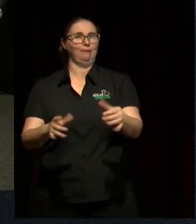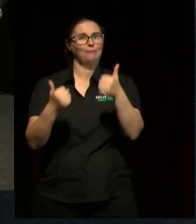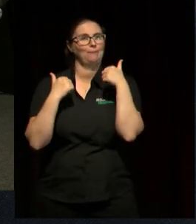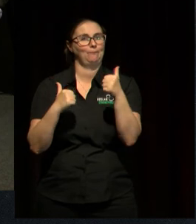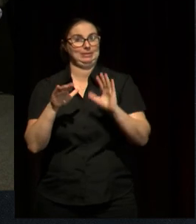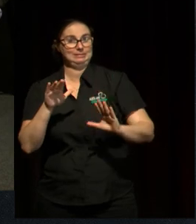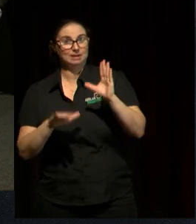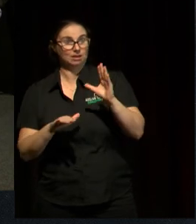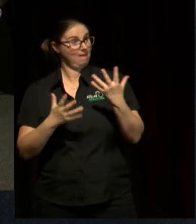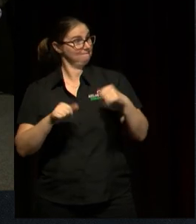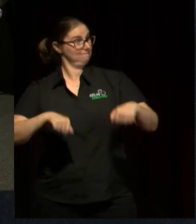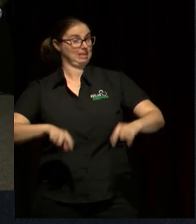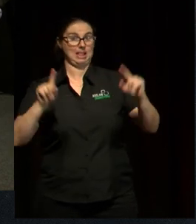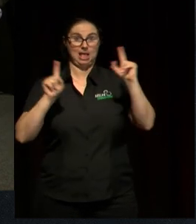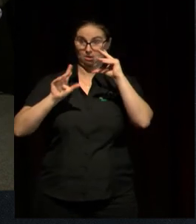thank you.